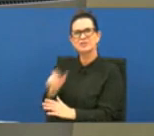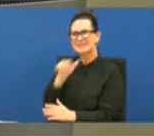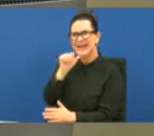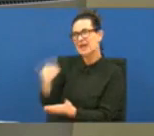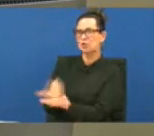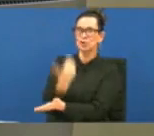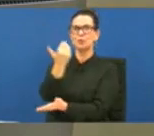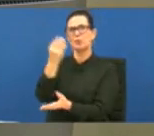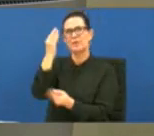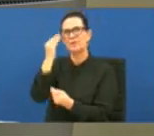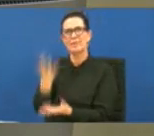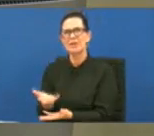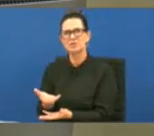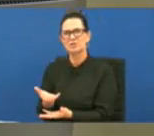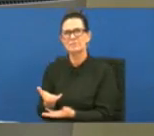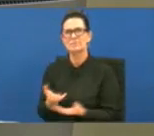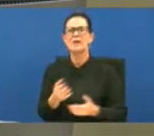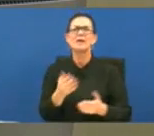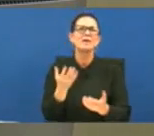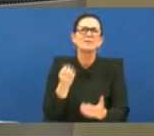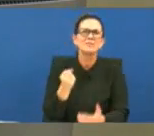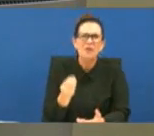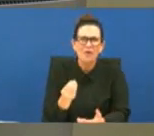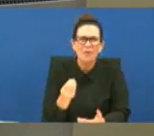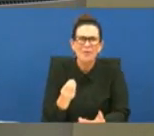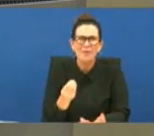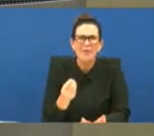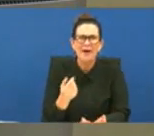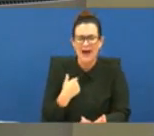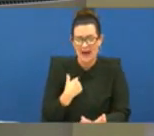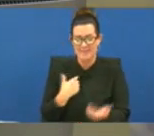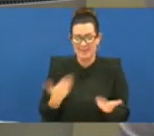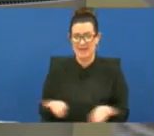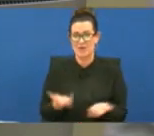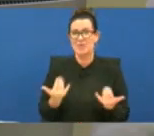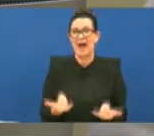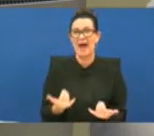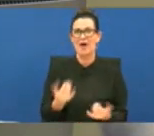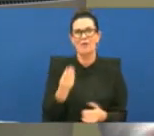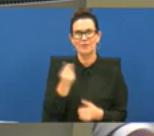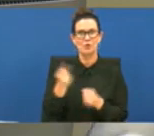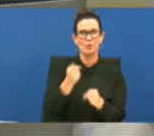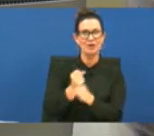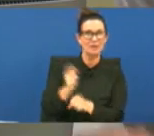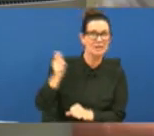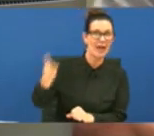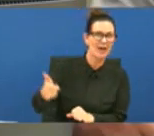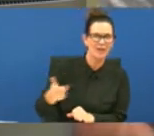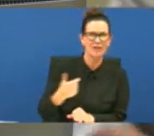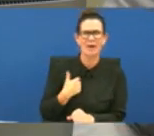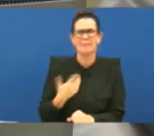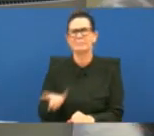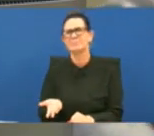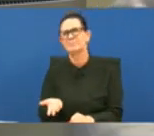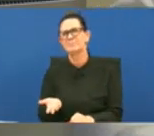so again years later i sit here before you and i say what's happening